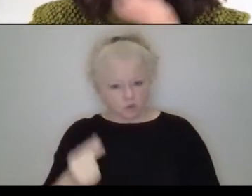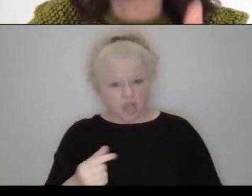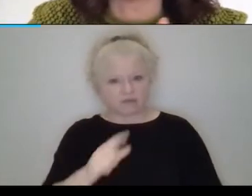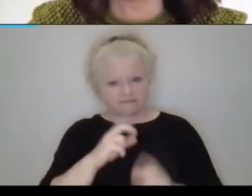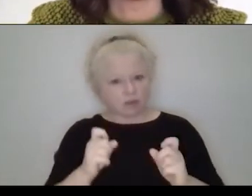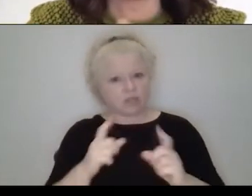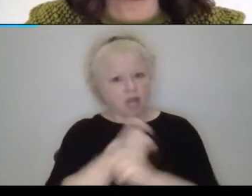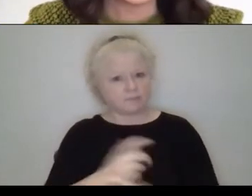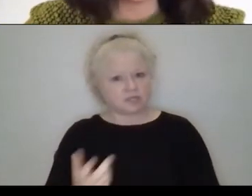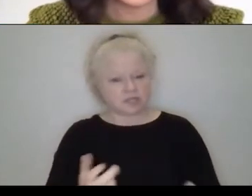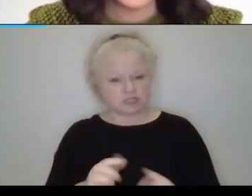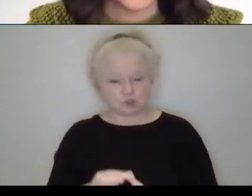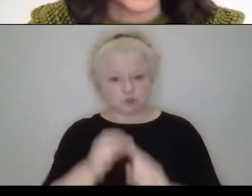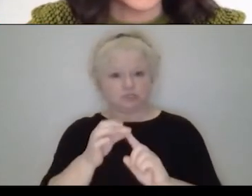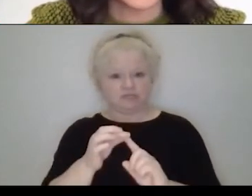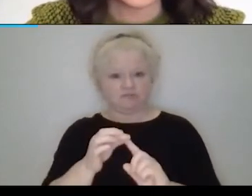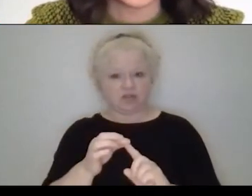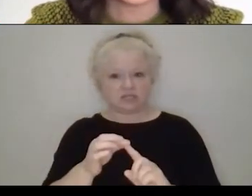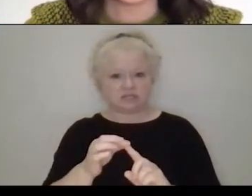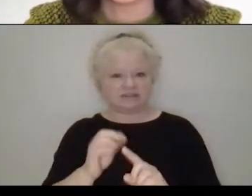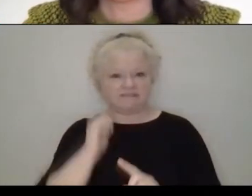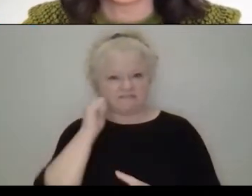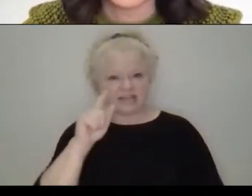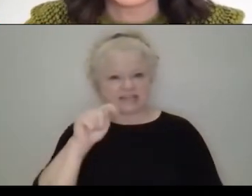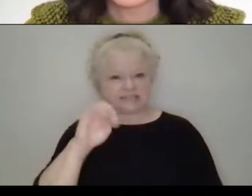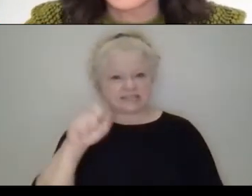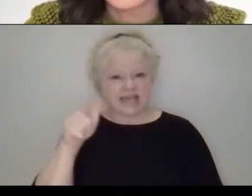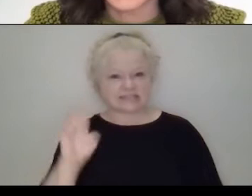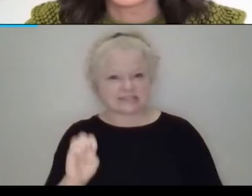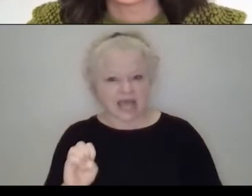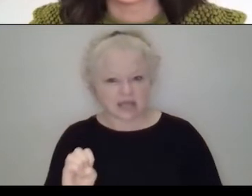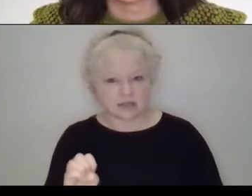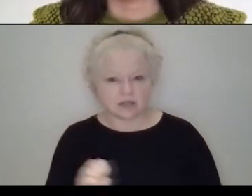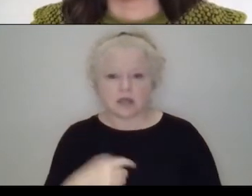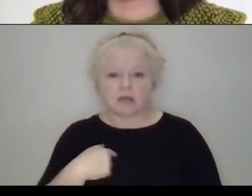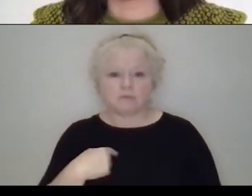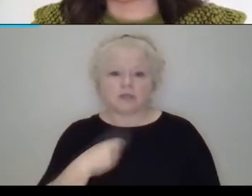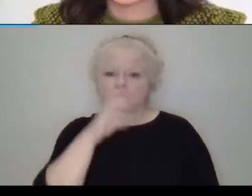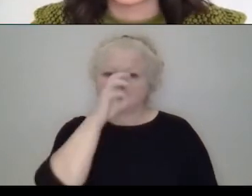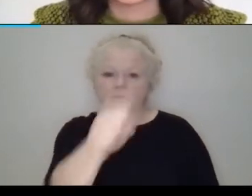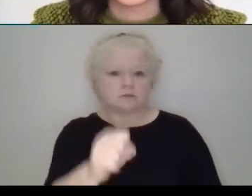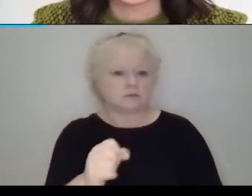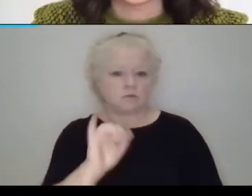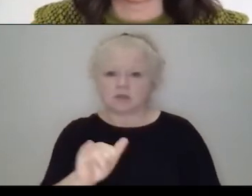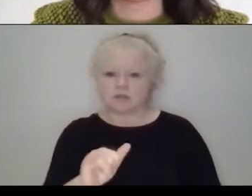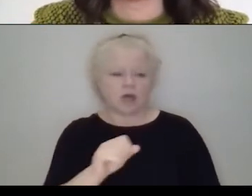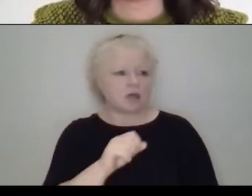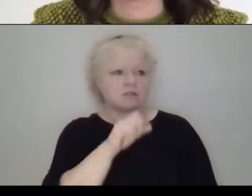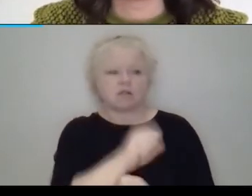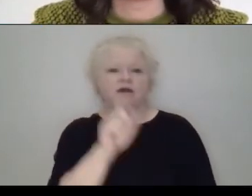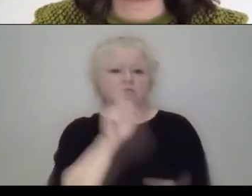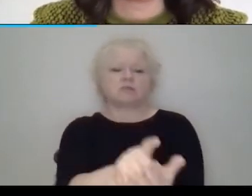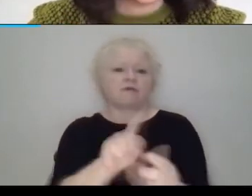like complete and unique textile design process. And since that moment, I fell in love with this idea of creating homes